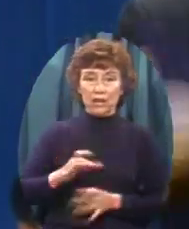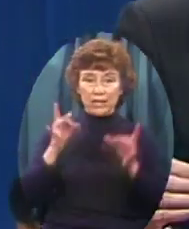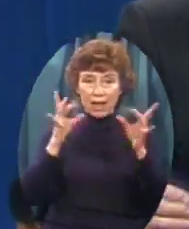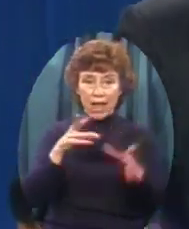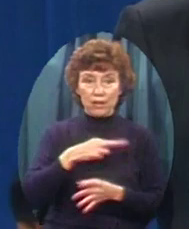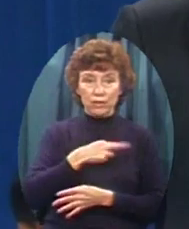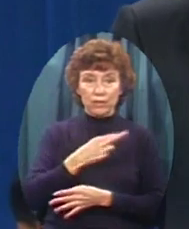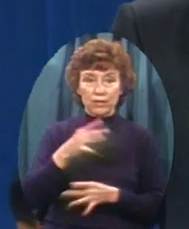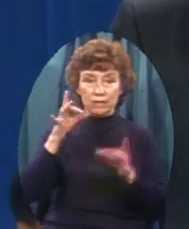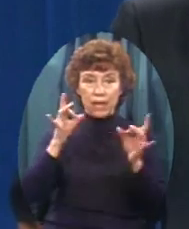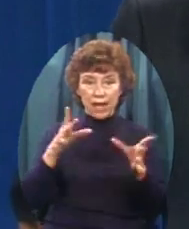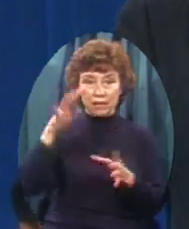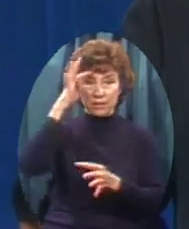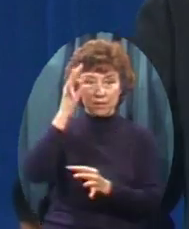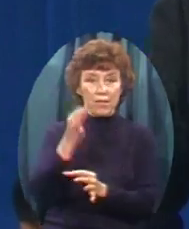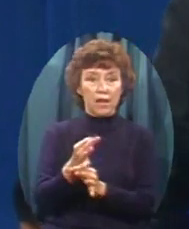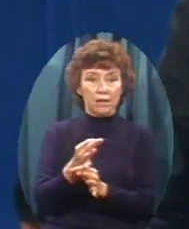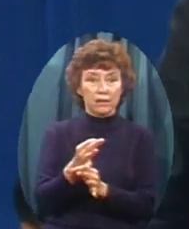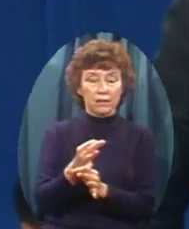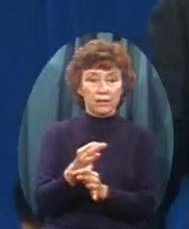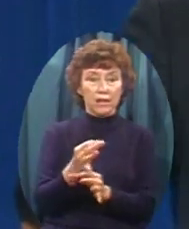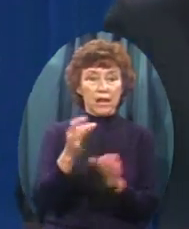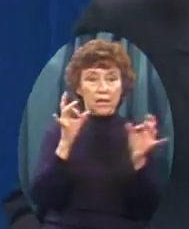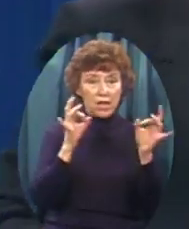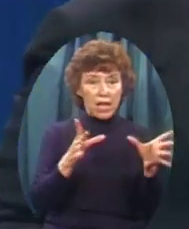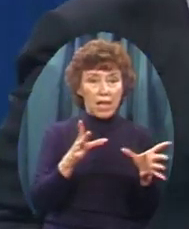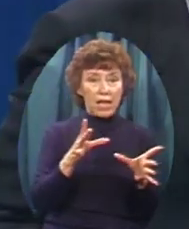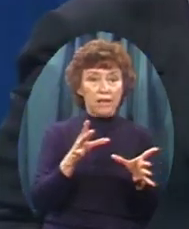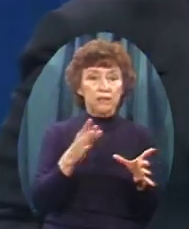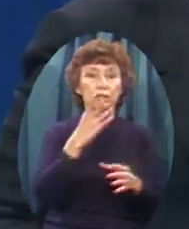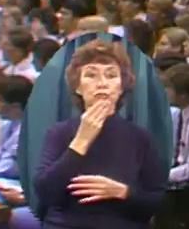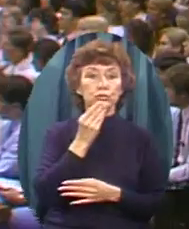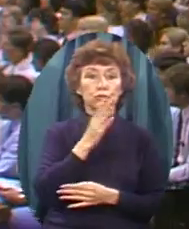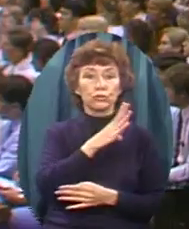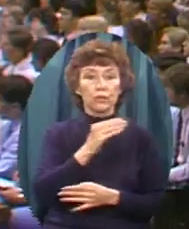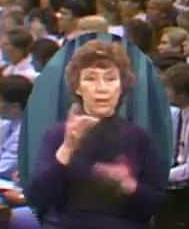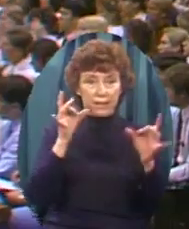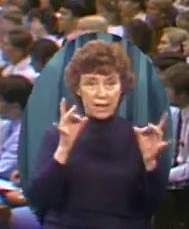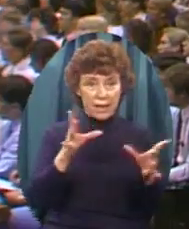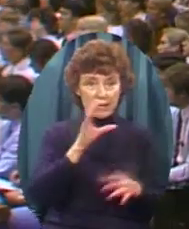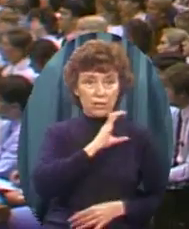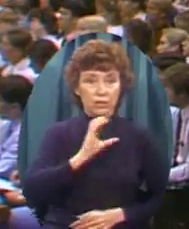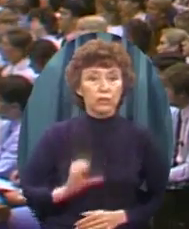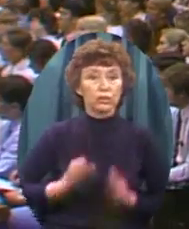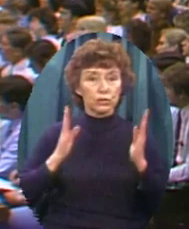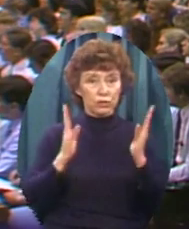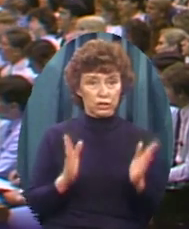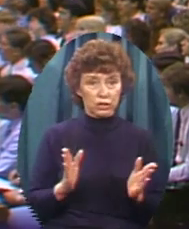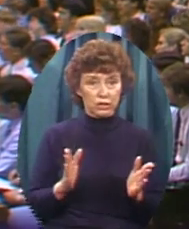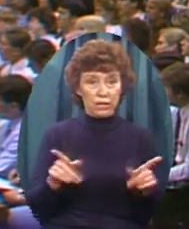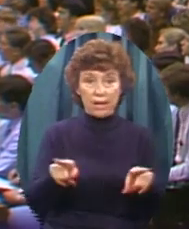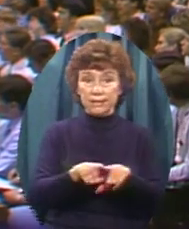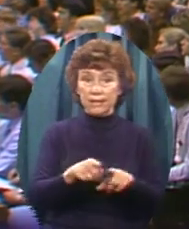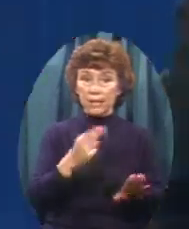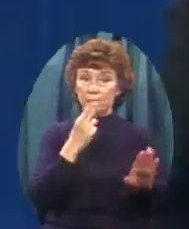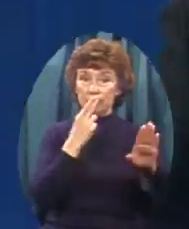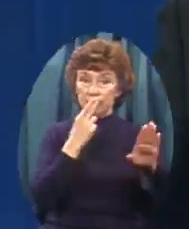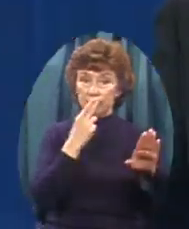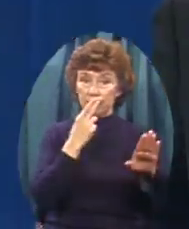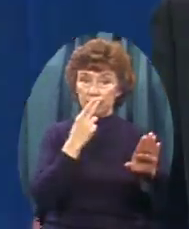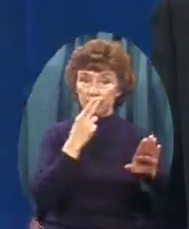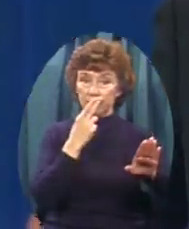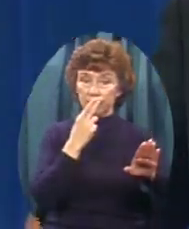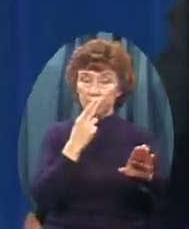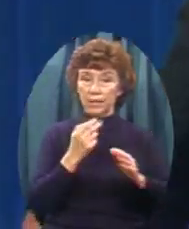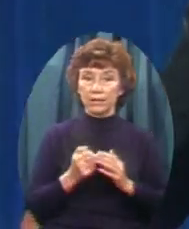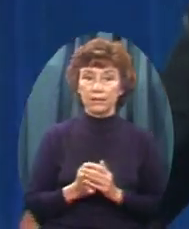Hates faith And obviously therefore They hate the Jew And they hate the church And just like Adolf Hitler The last